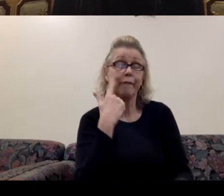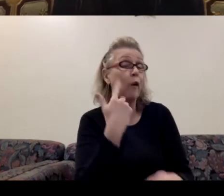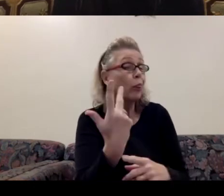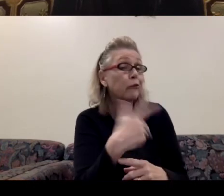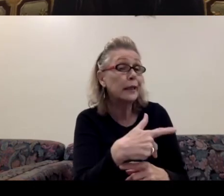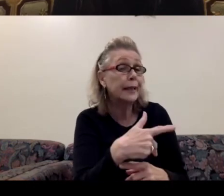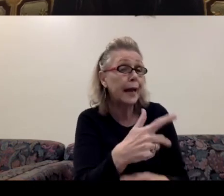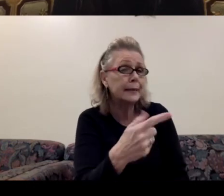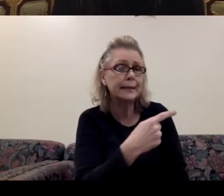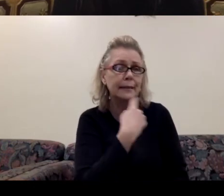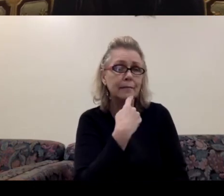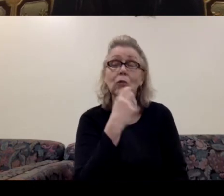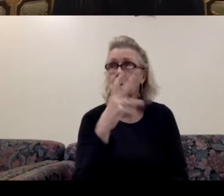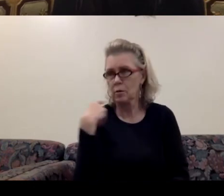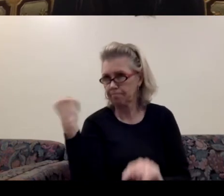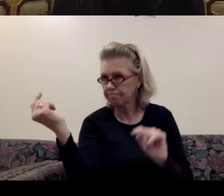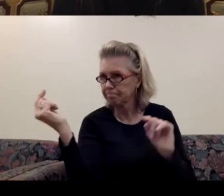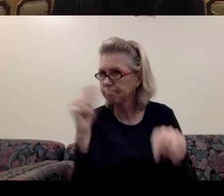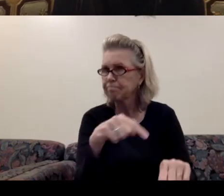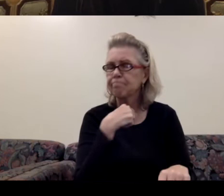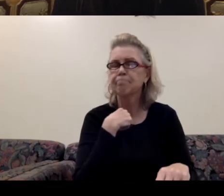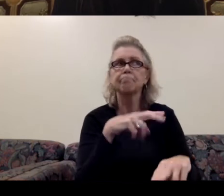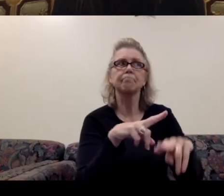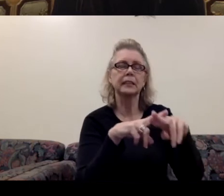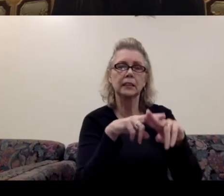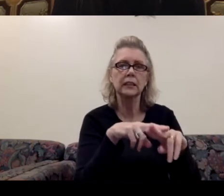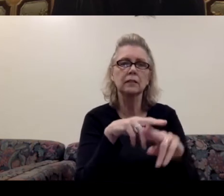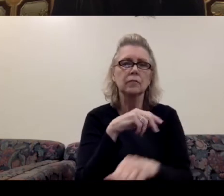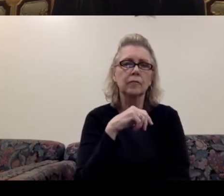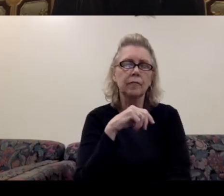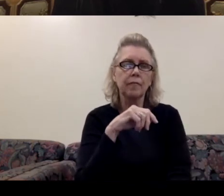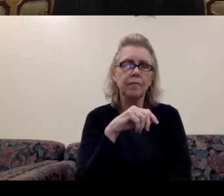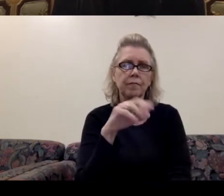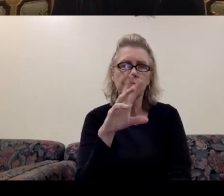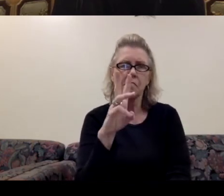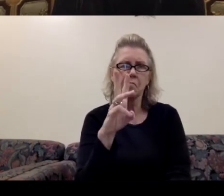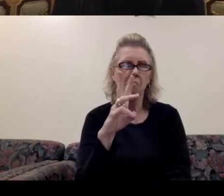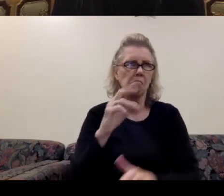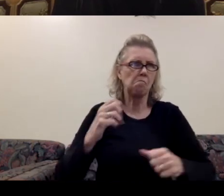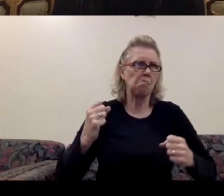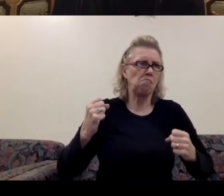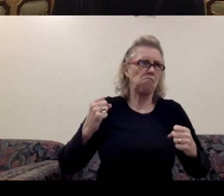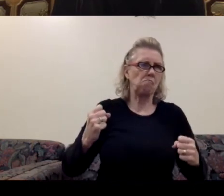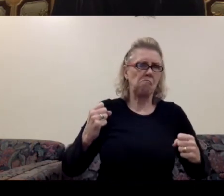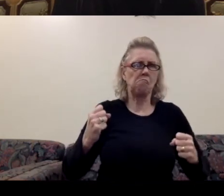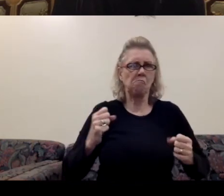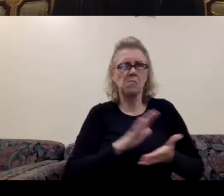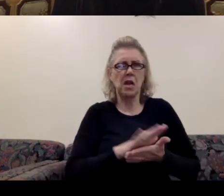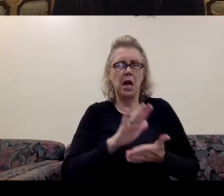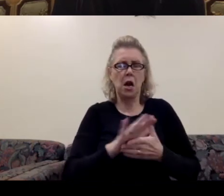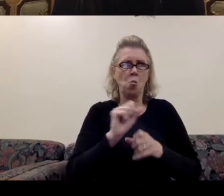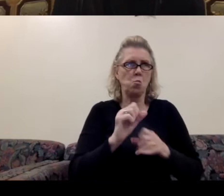And I come there. I sit down six big, strong sanitation workers, enter,